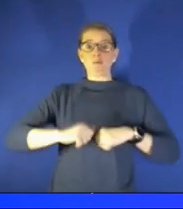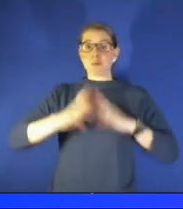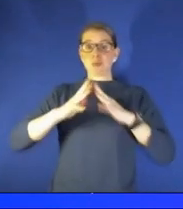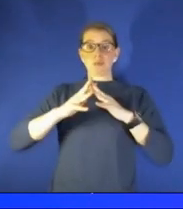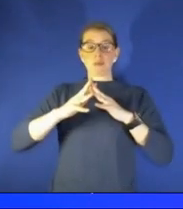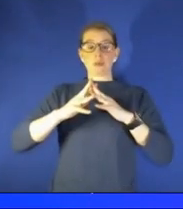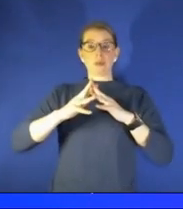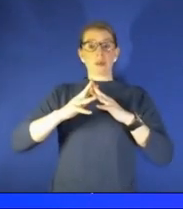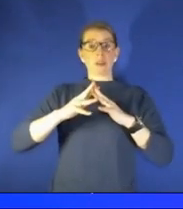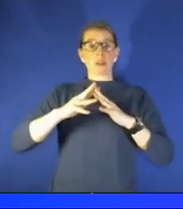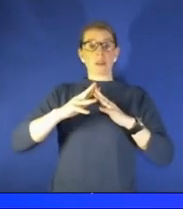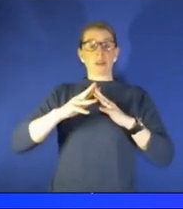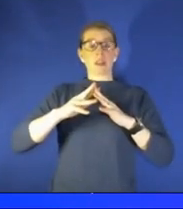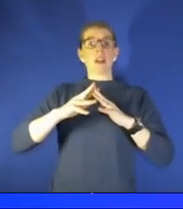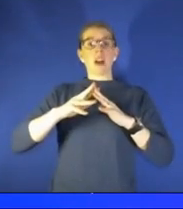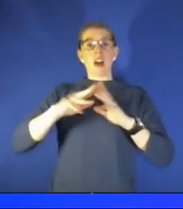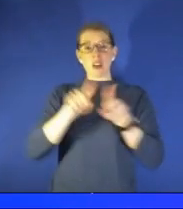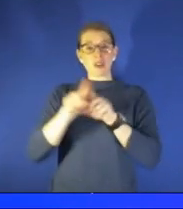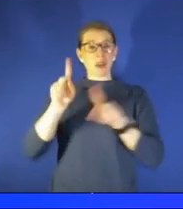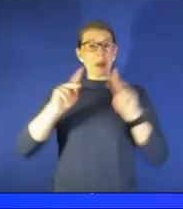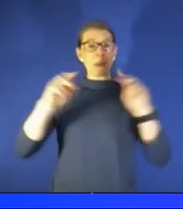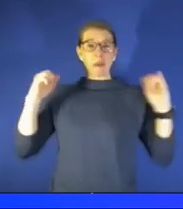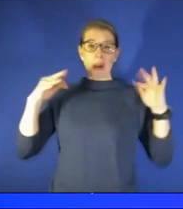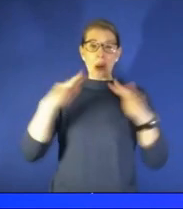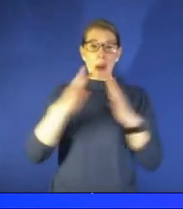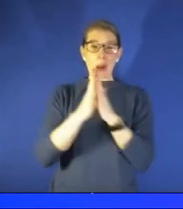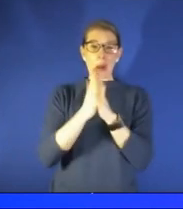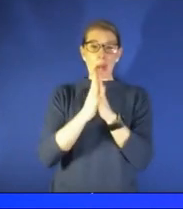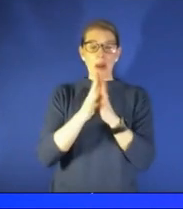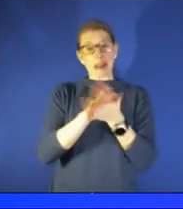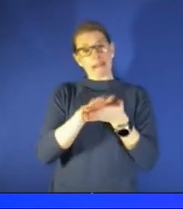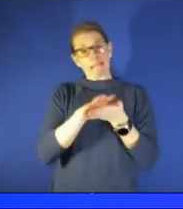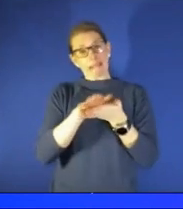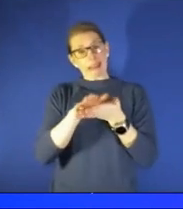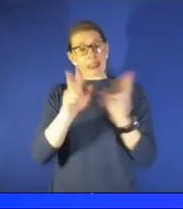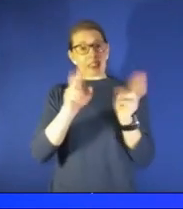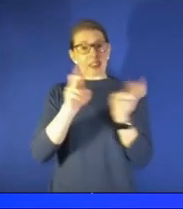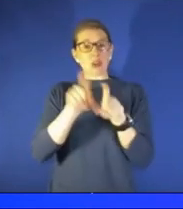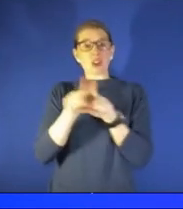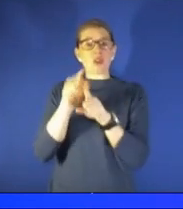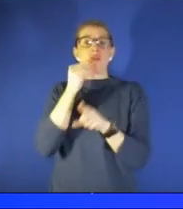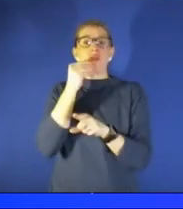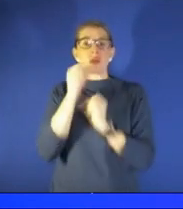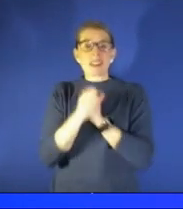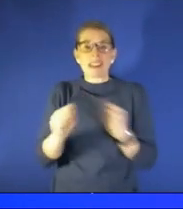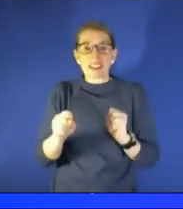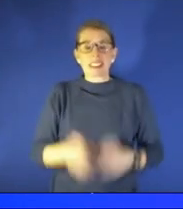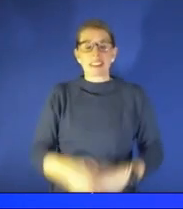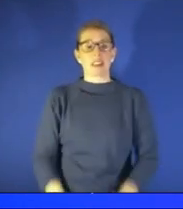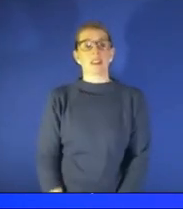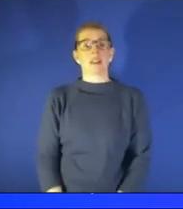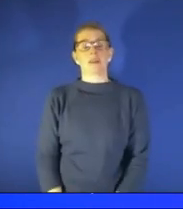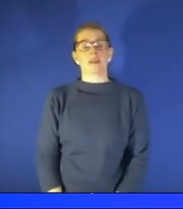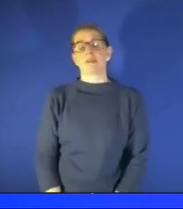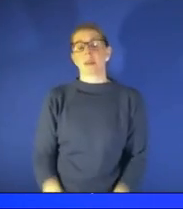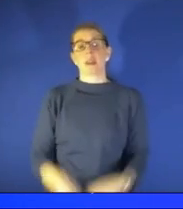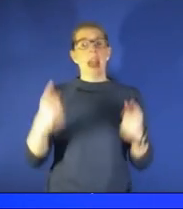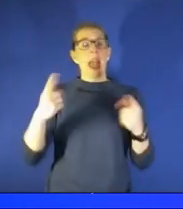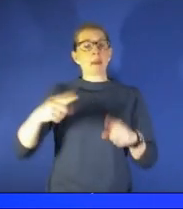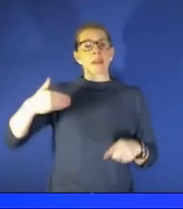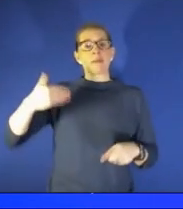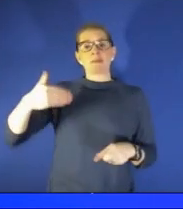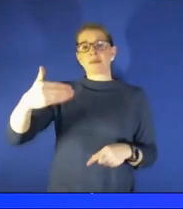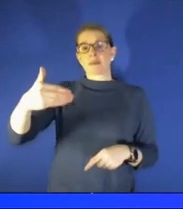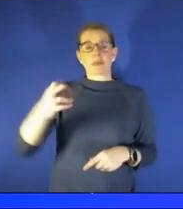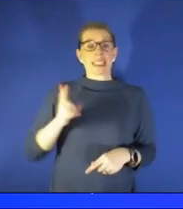overcrowding of people you have to worry about sanitation issues and food safety and we've seen this you know repeat itself throughout history outbreaks